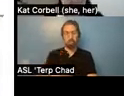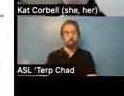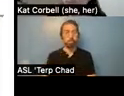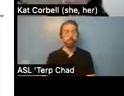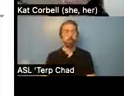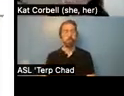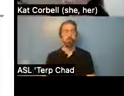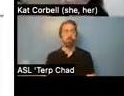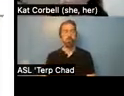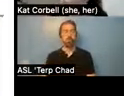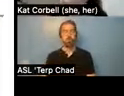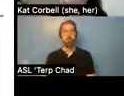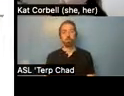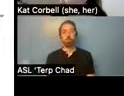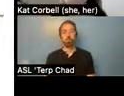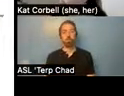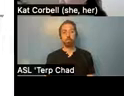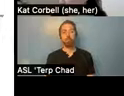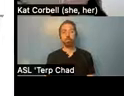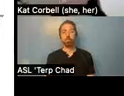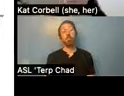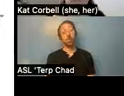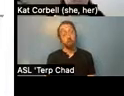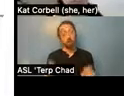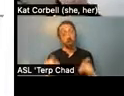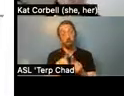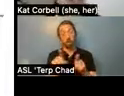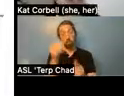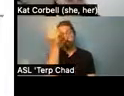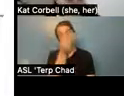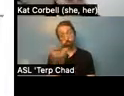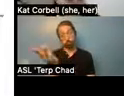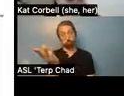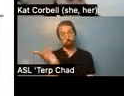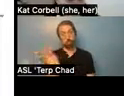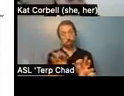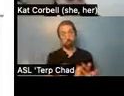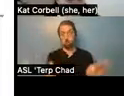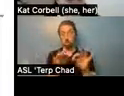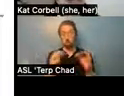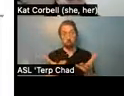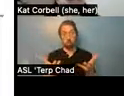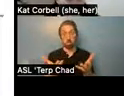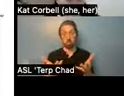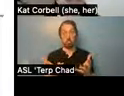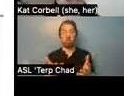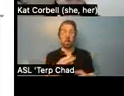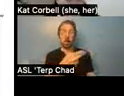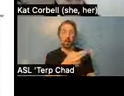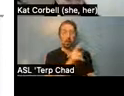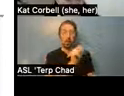and we also want to point out, it's really important is that, you know, there's, there's the application and, and then there's the realities